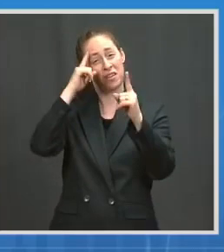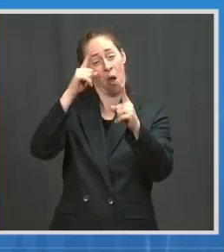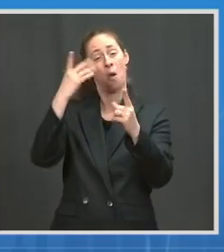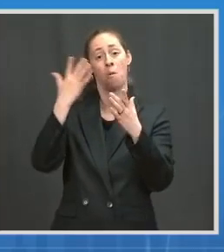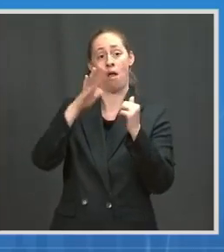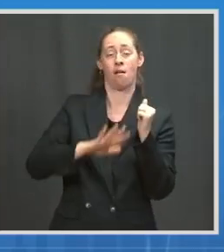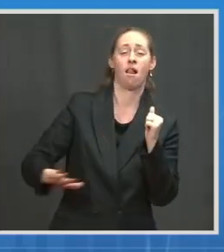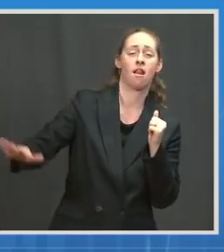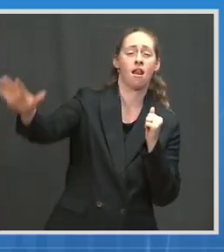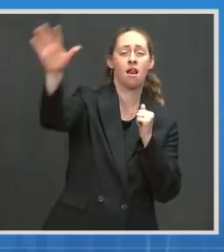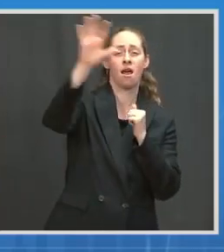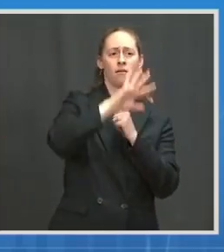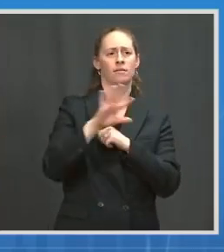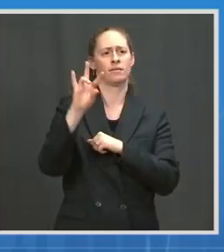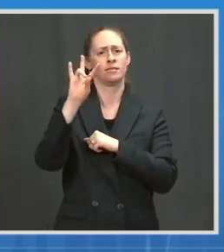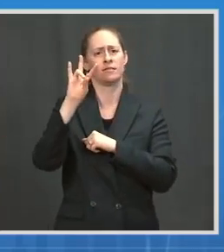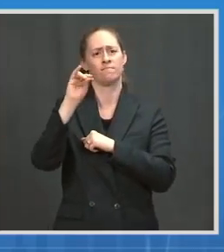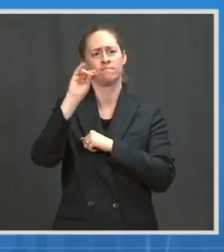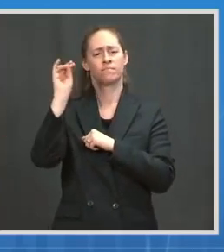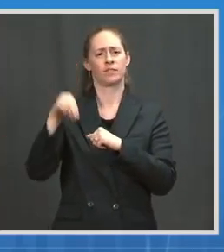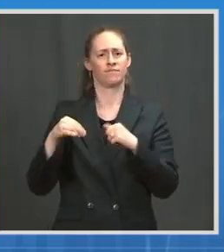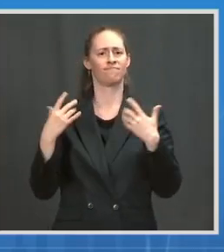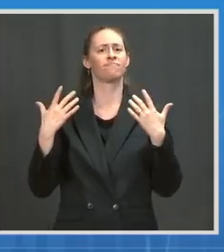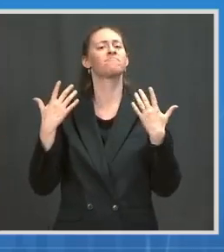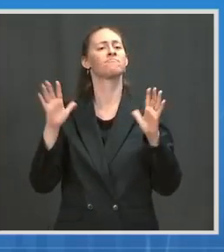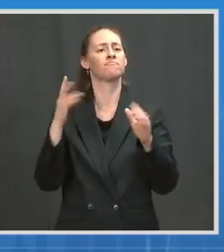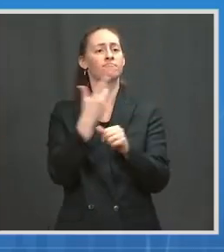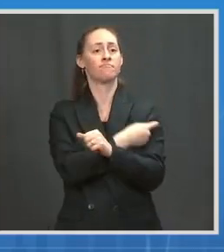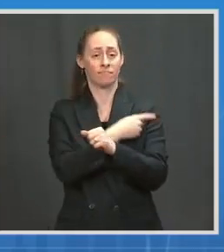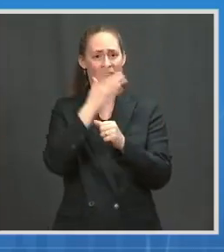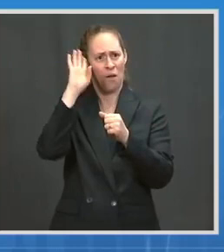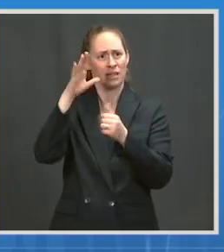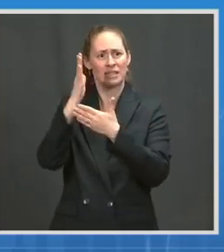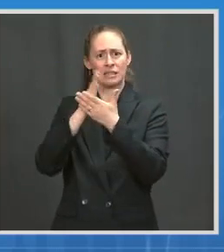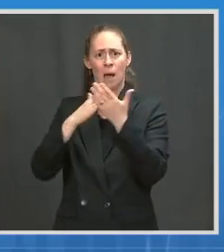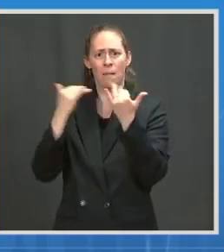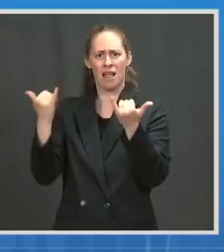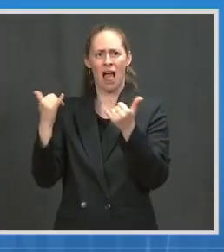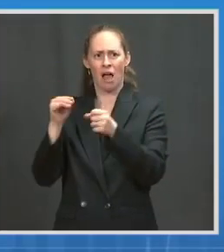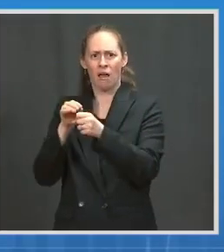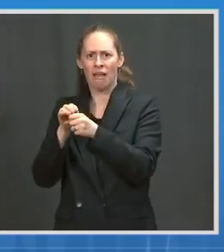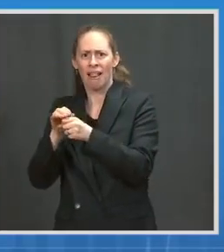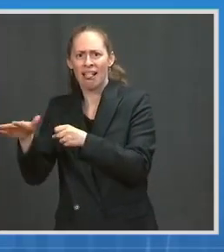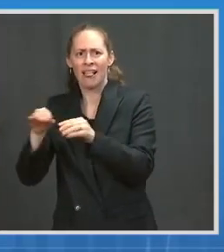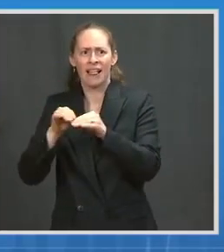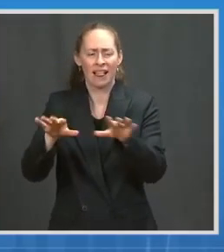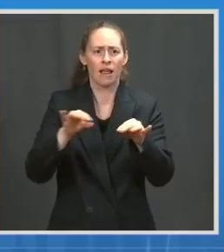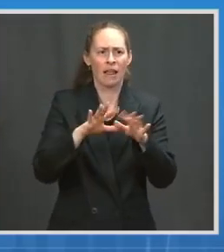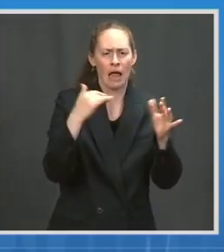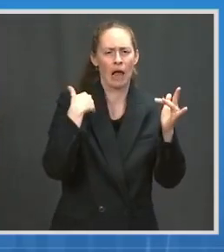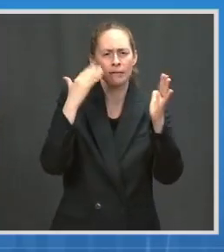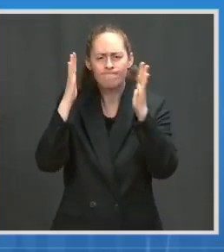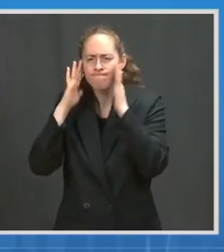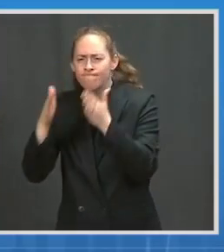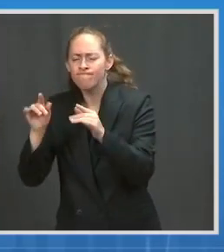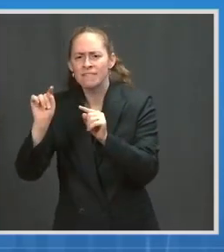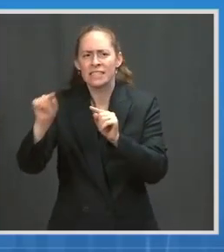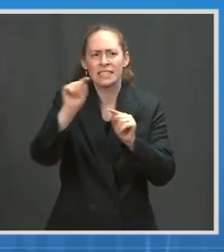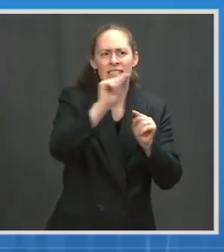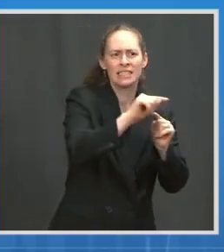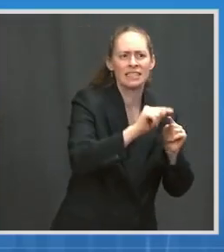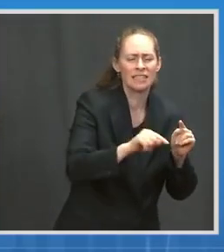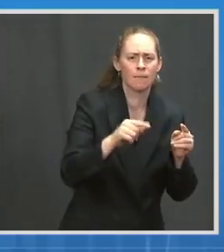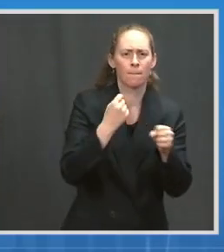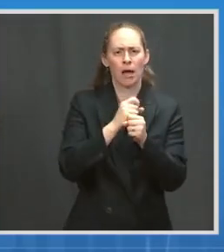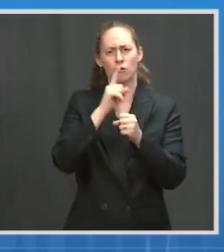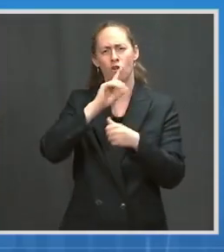They're happening in communities. And so, if we don't have 70 percent in any given community, this virus will be an opportunist and we'll have outbreaks